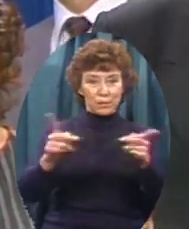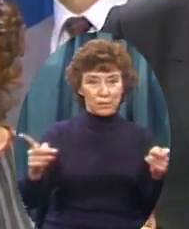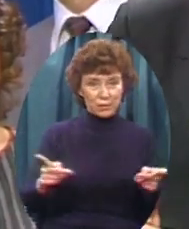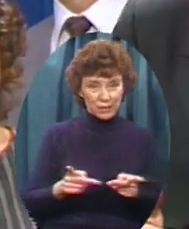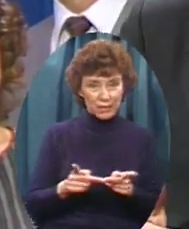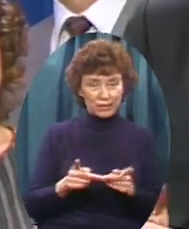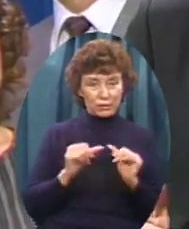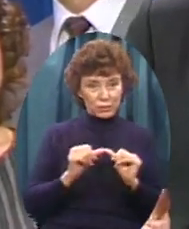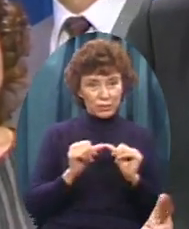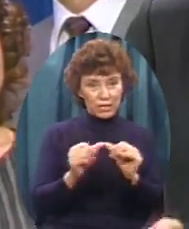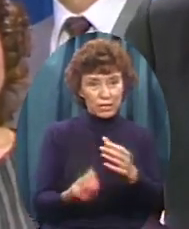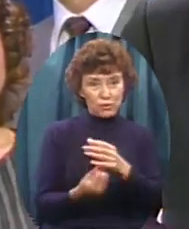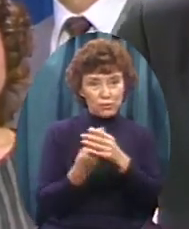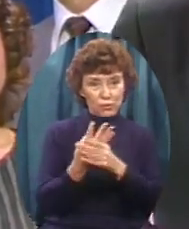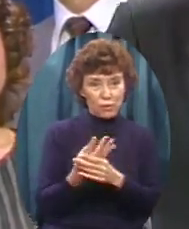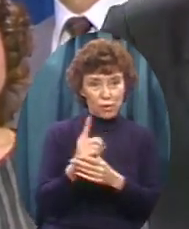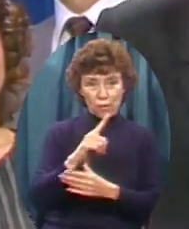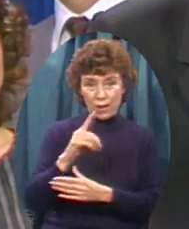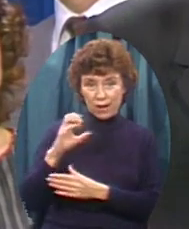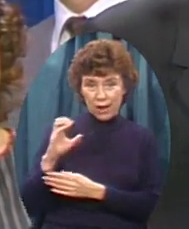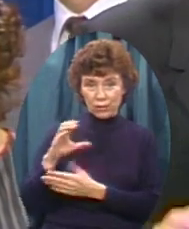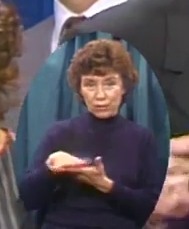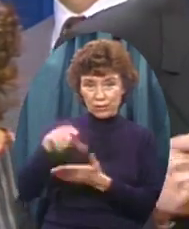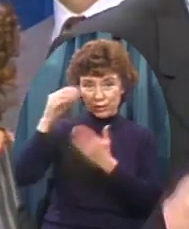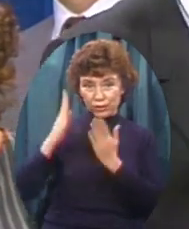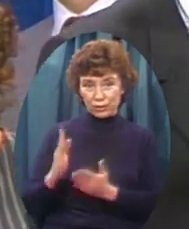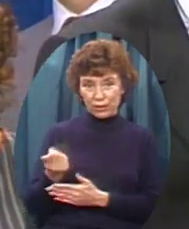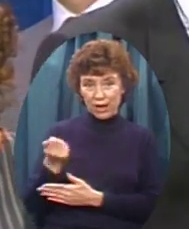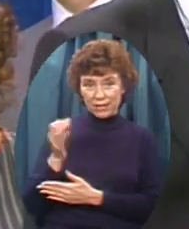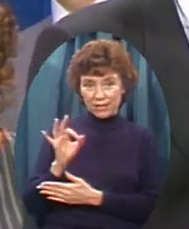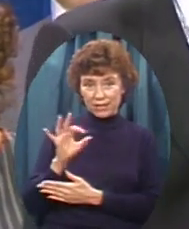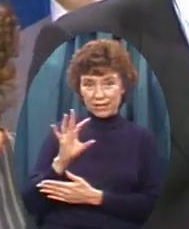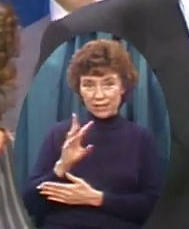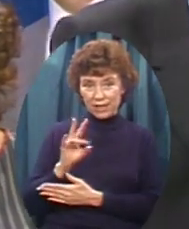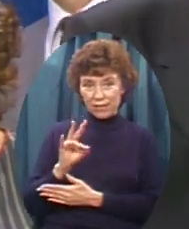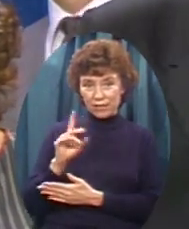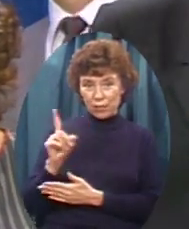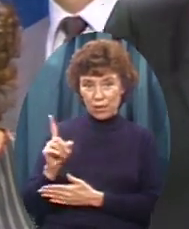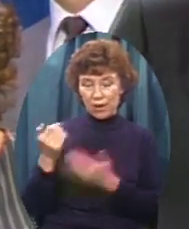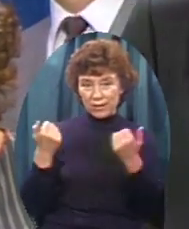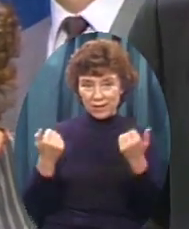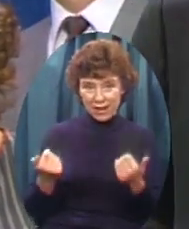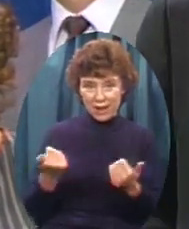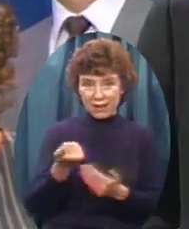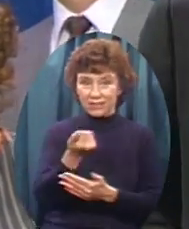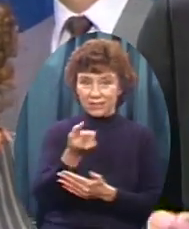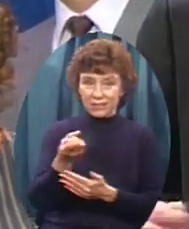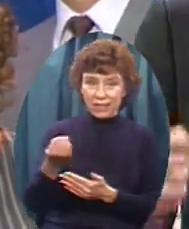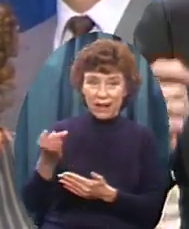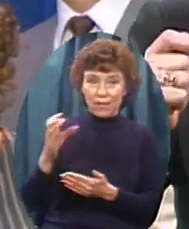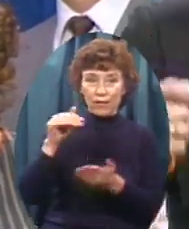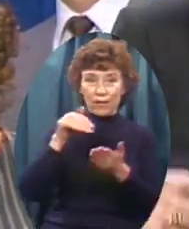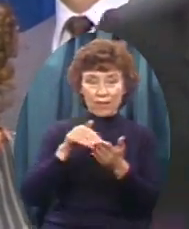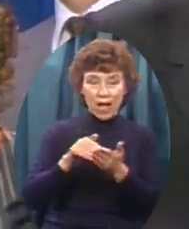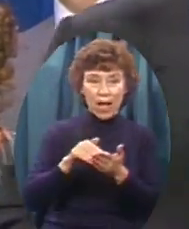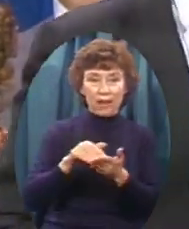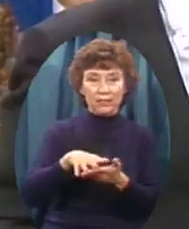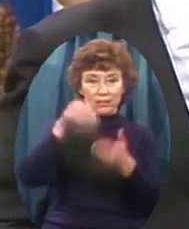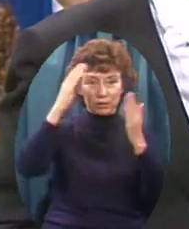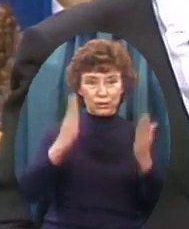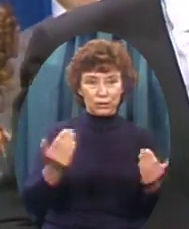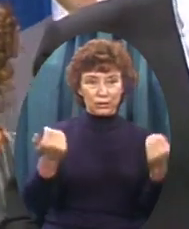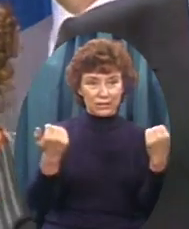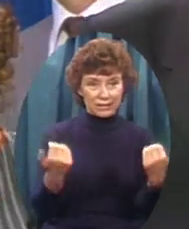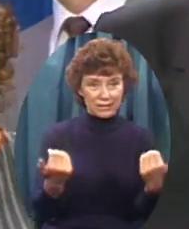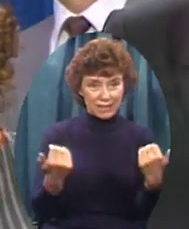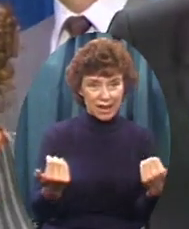from 100 students In 71 To several thousands of students today And the miracle continues And